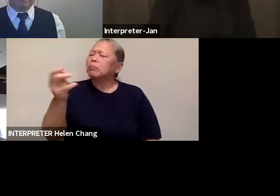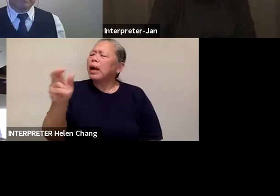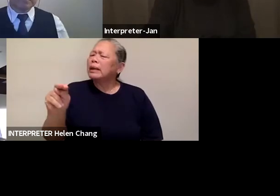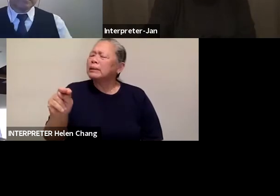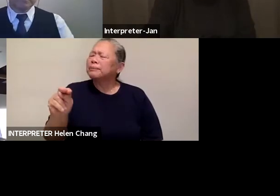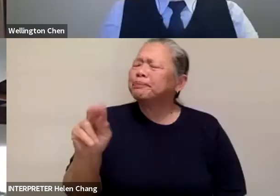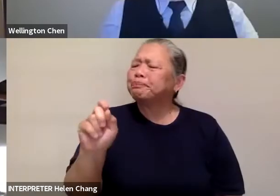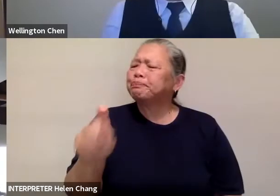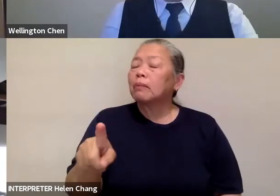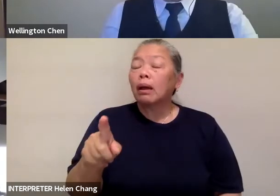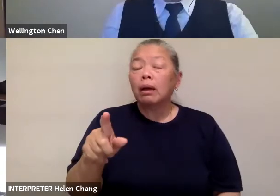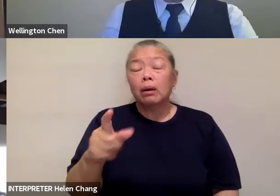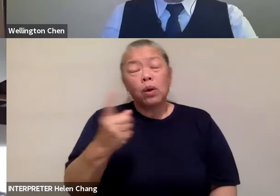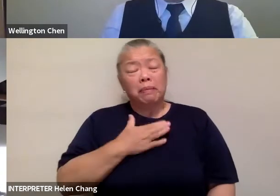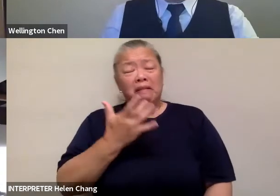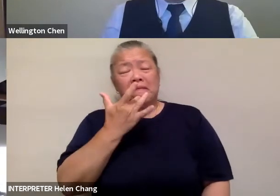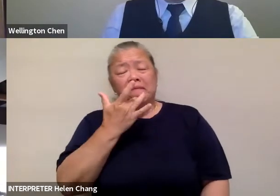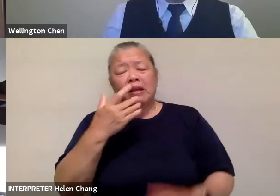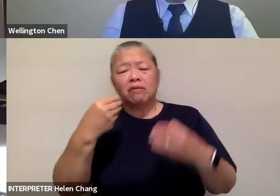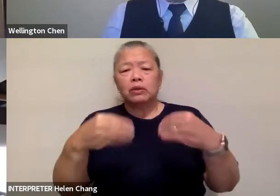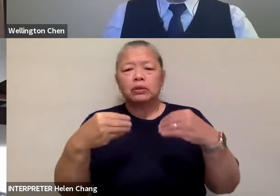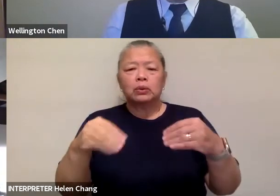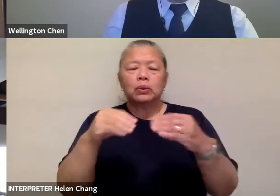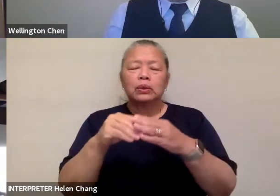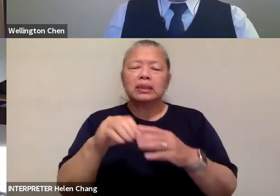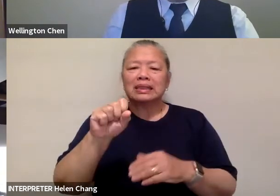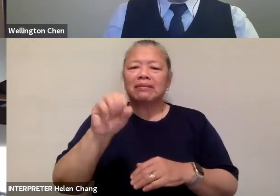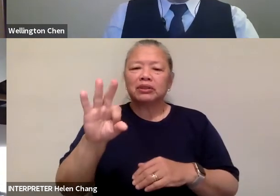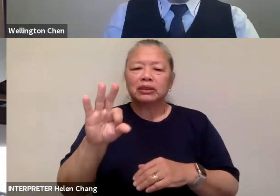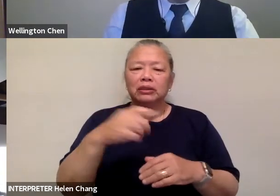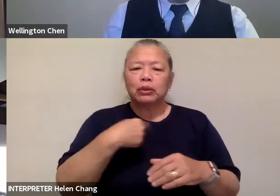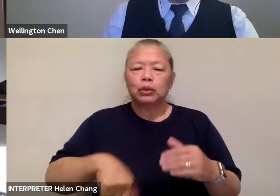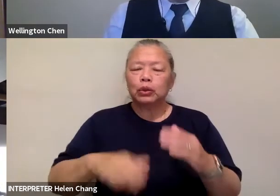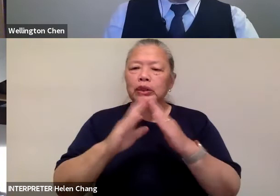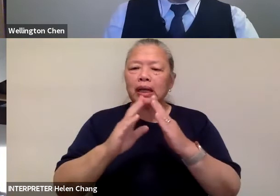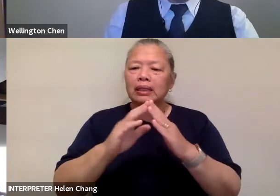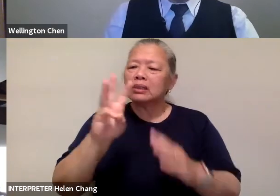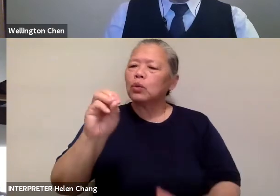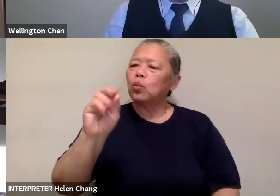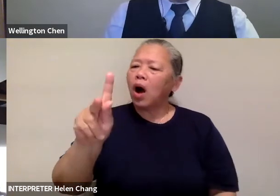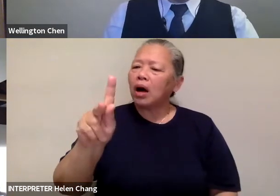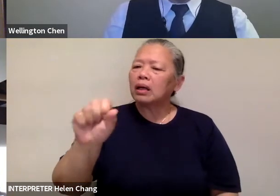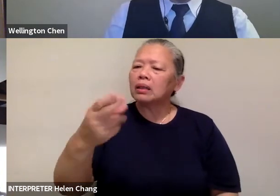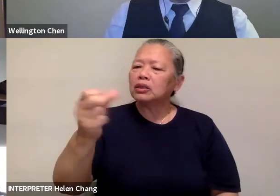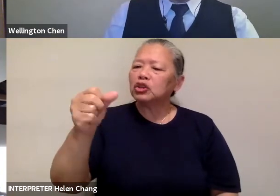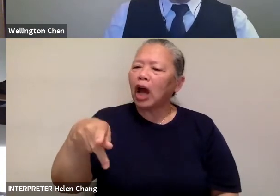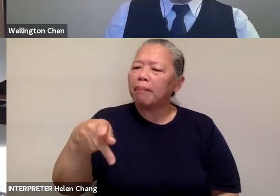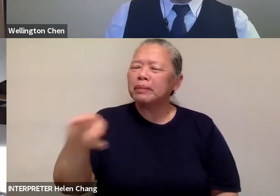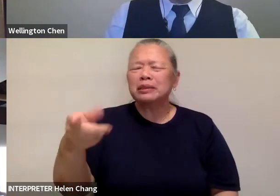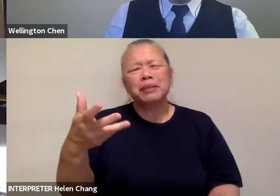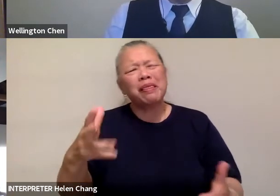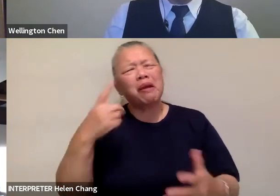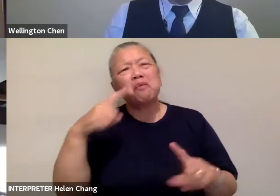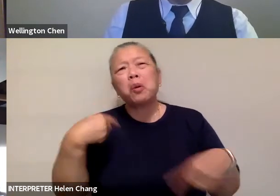in San Francisco's Chinatown is the Walk Shop. Been around for over 54 years. And I heard,